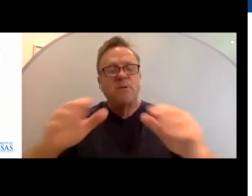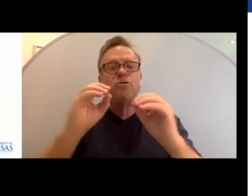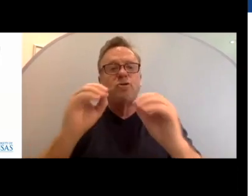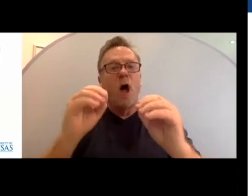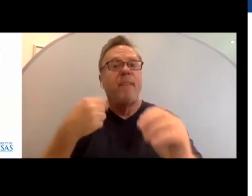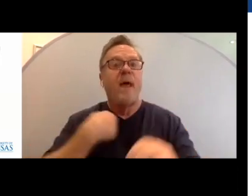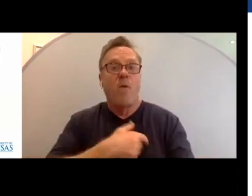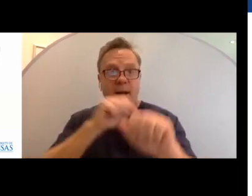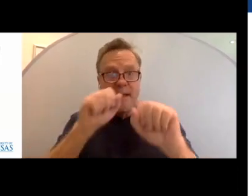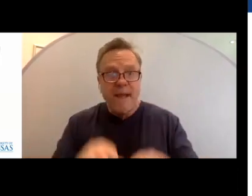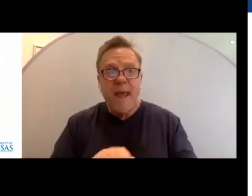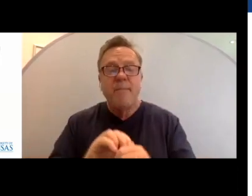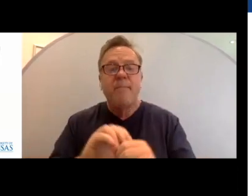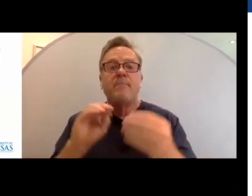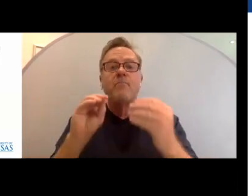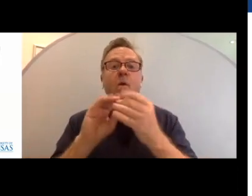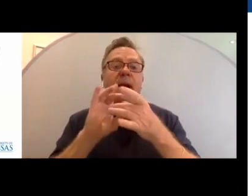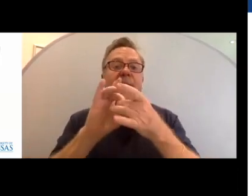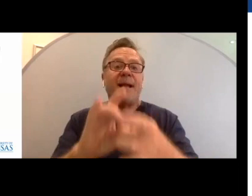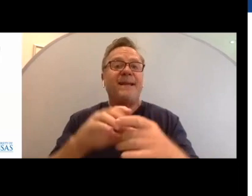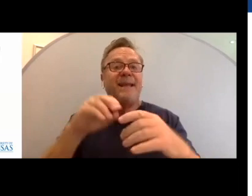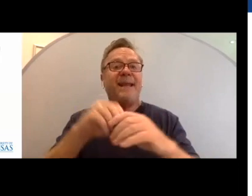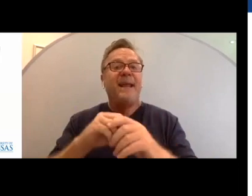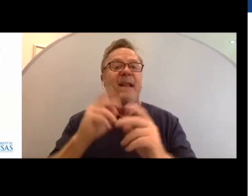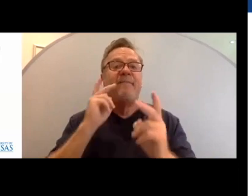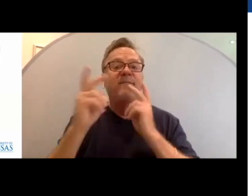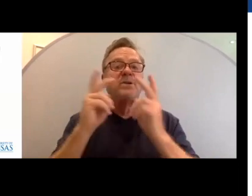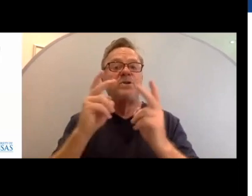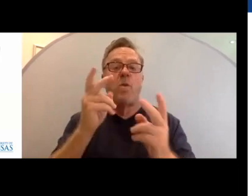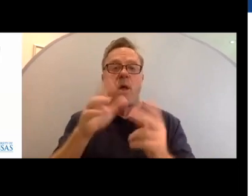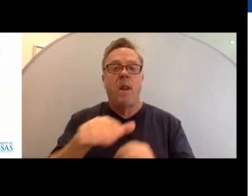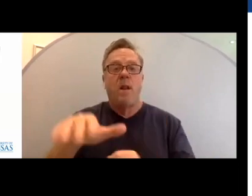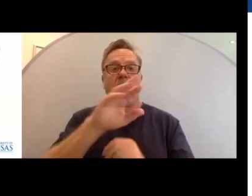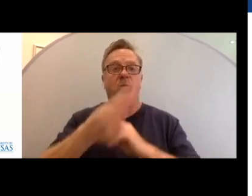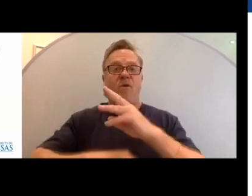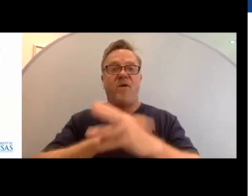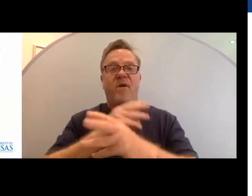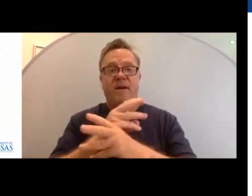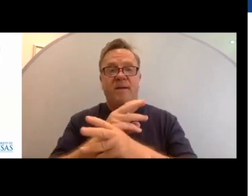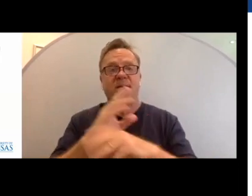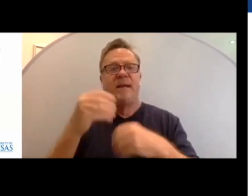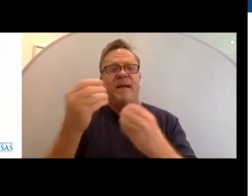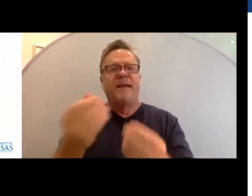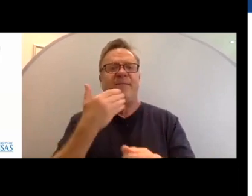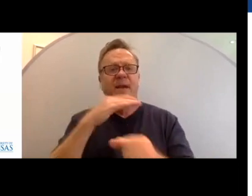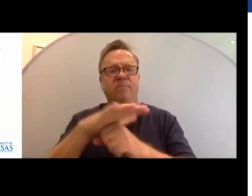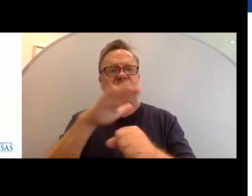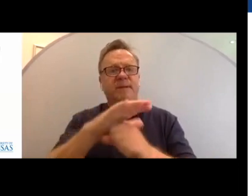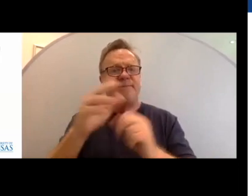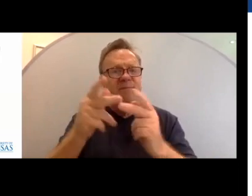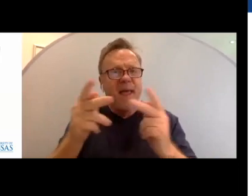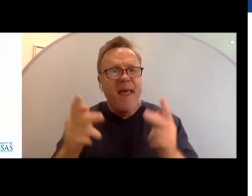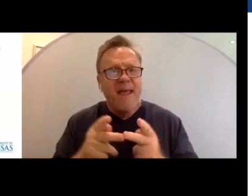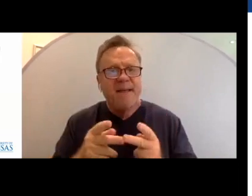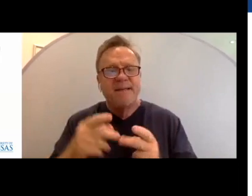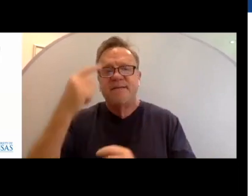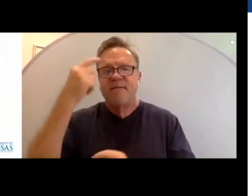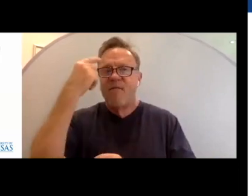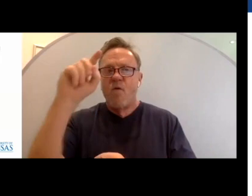be more connected in virtual realms with giving adequate space for